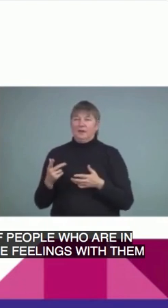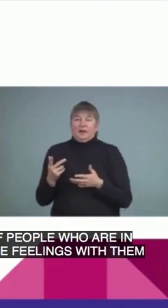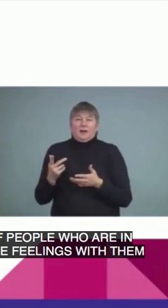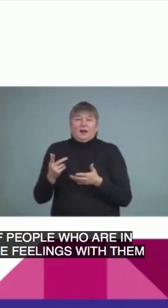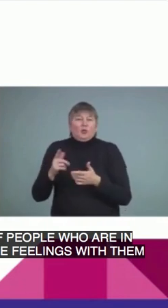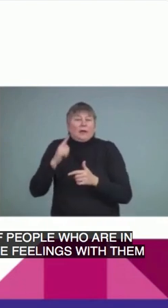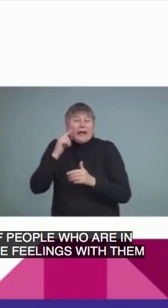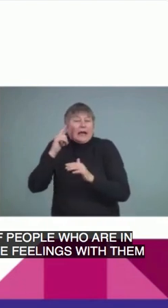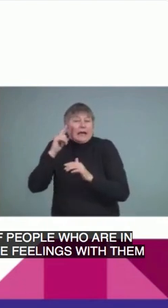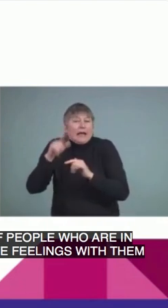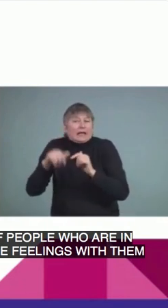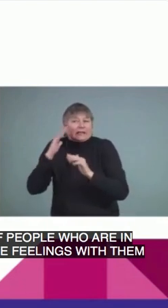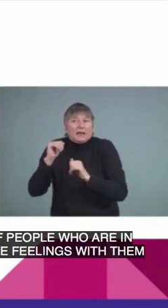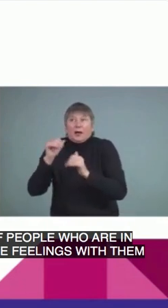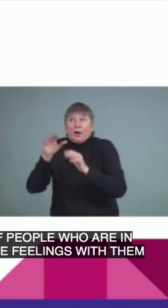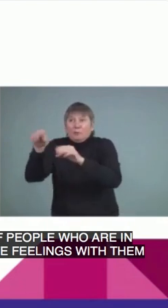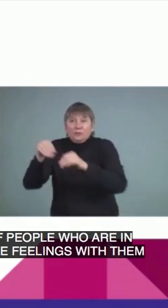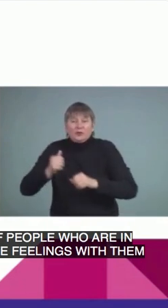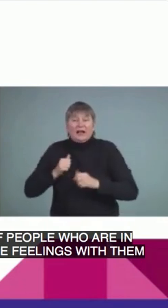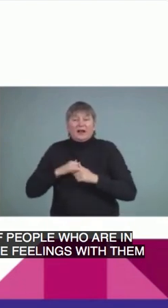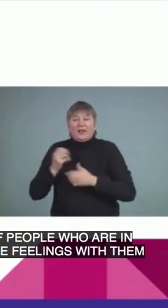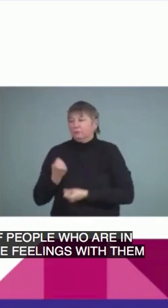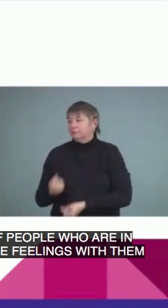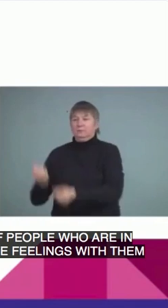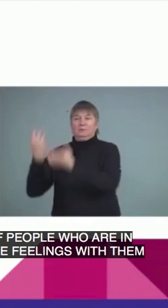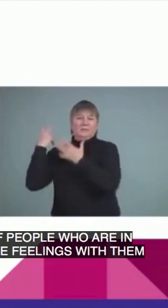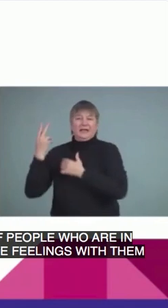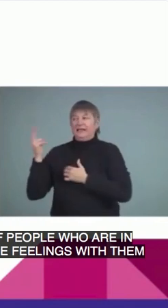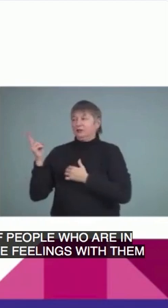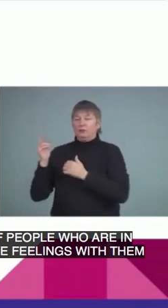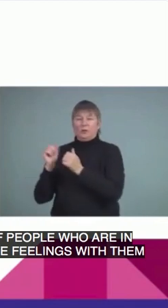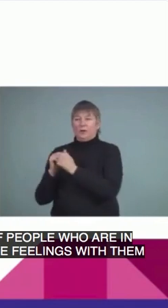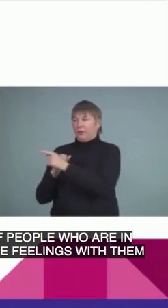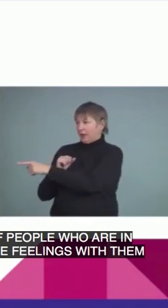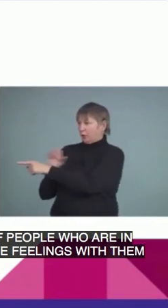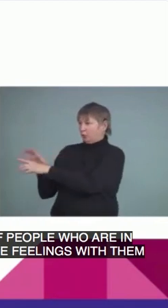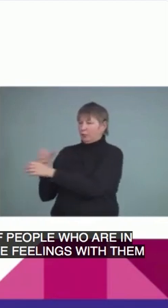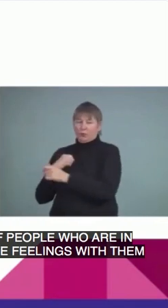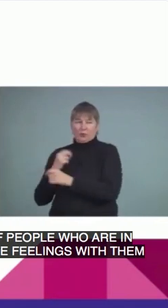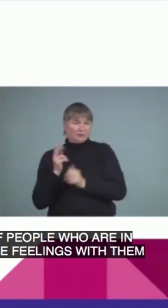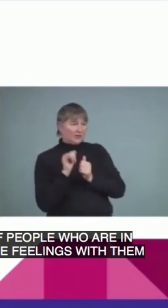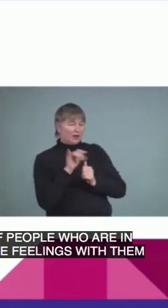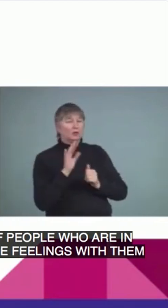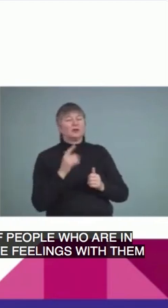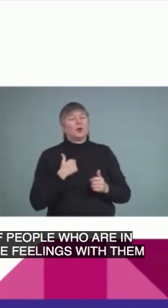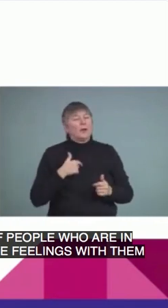at the border. So, that's something that we need to be aware of for those newcomers as well.